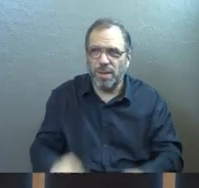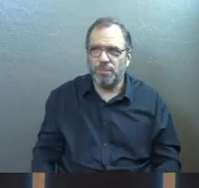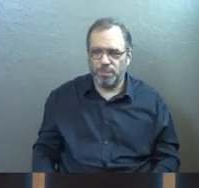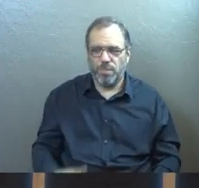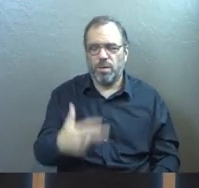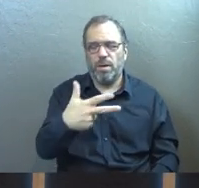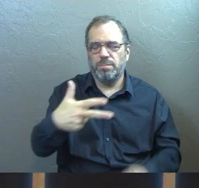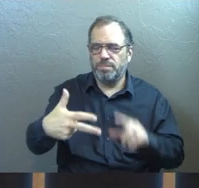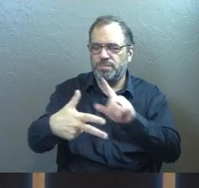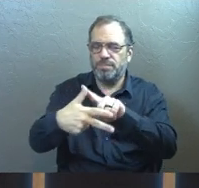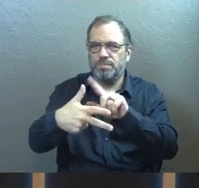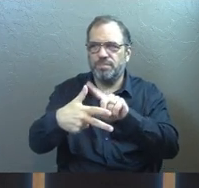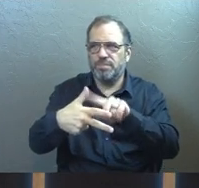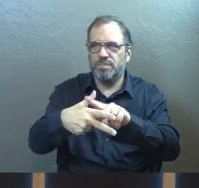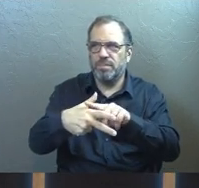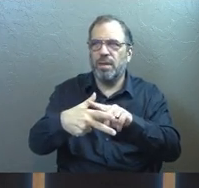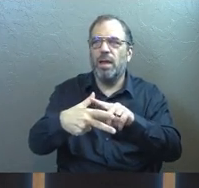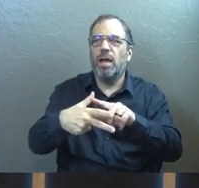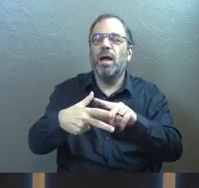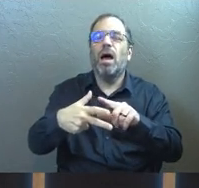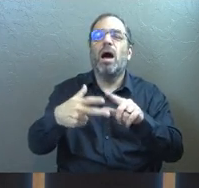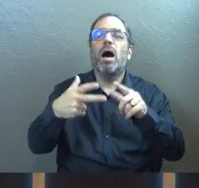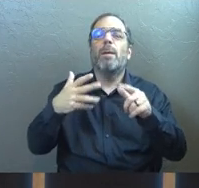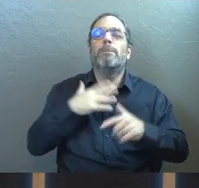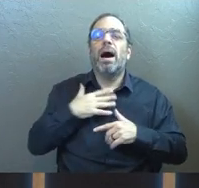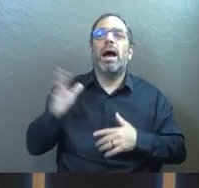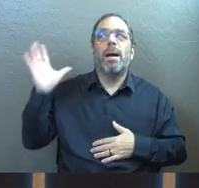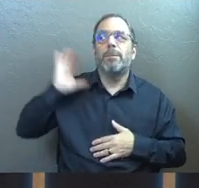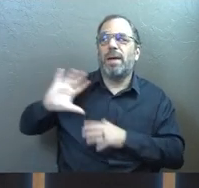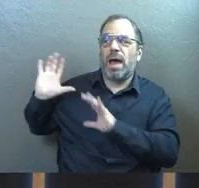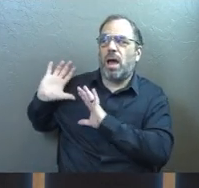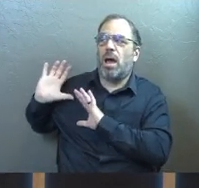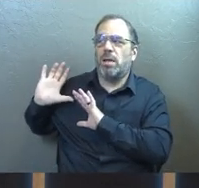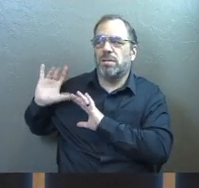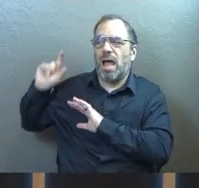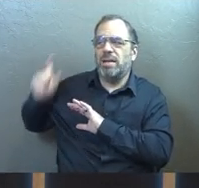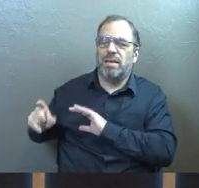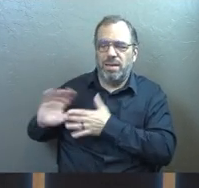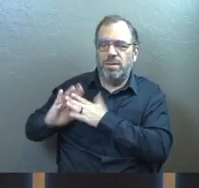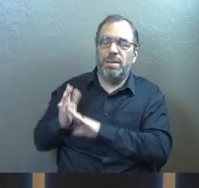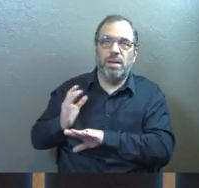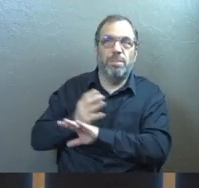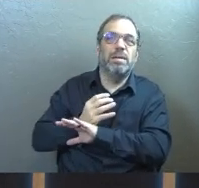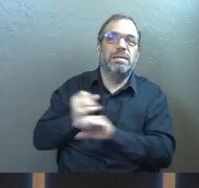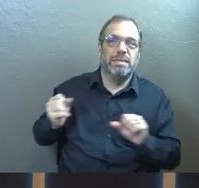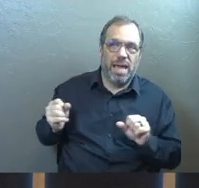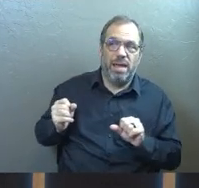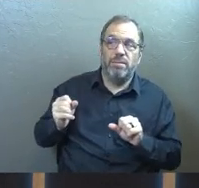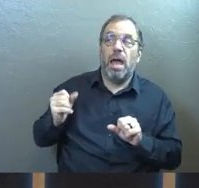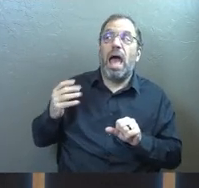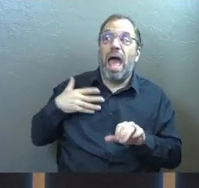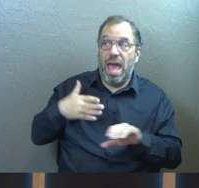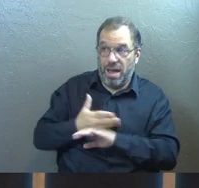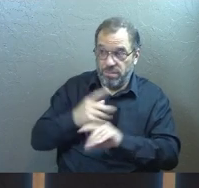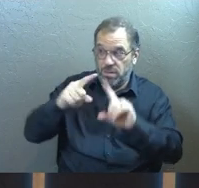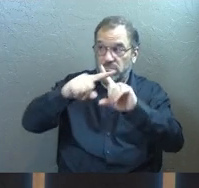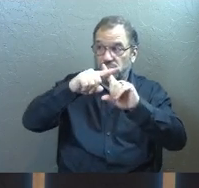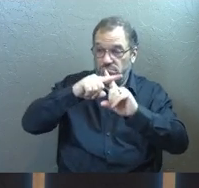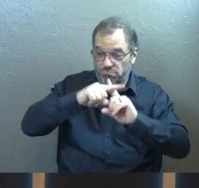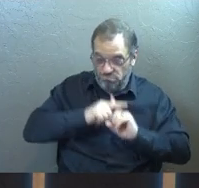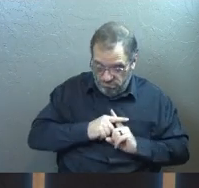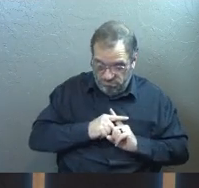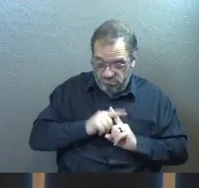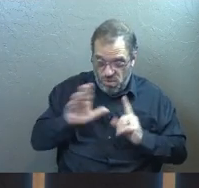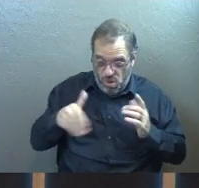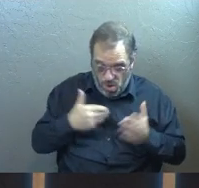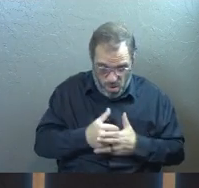So first off, he says, I came to a point in my past when I needed to get saved. And when I needed to get saved, I